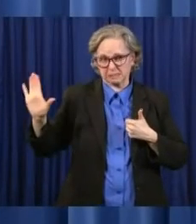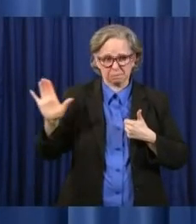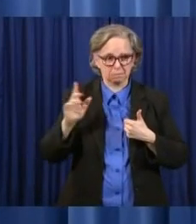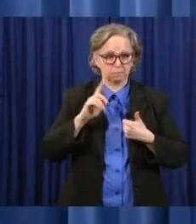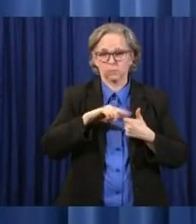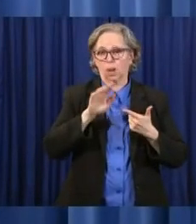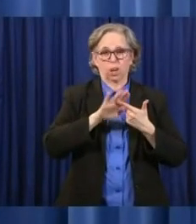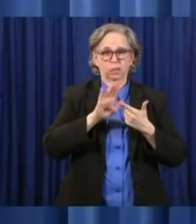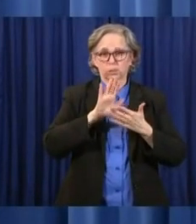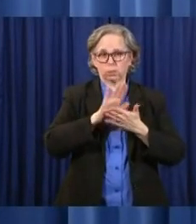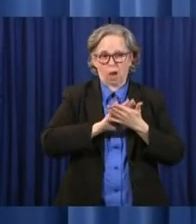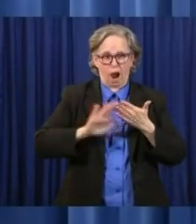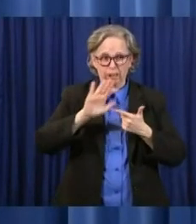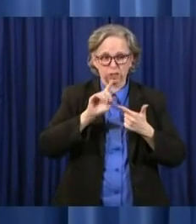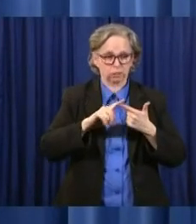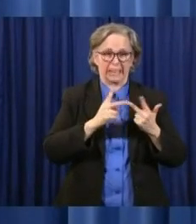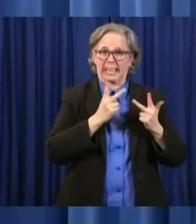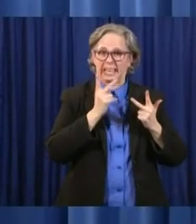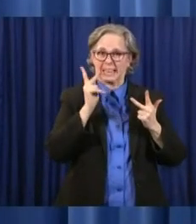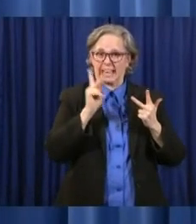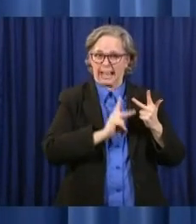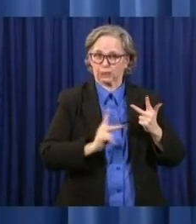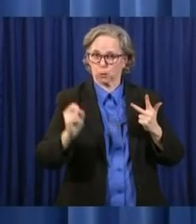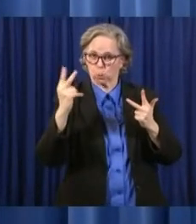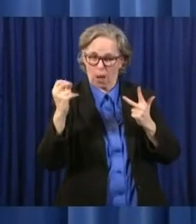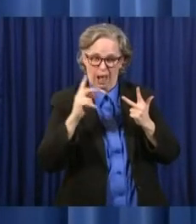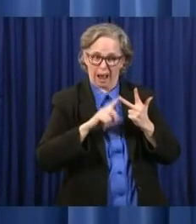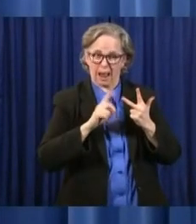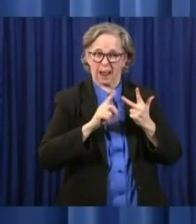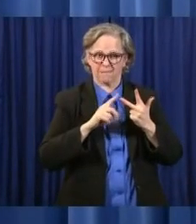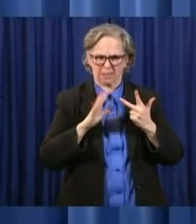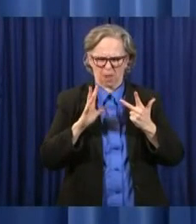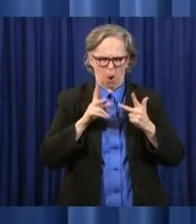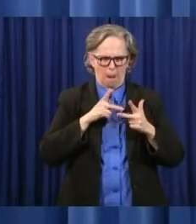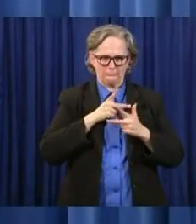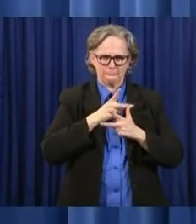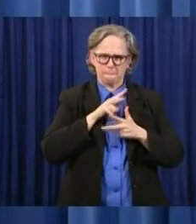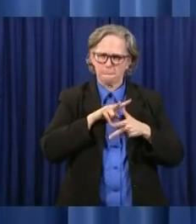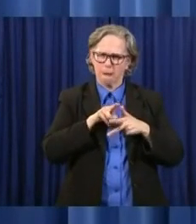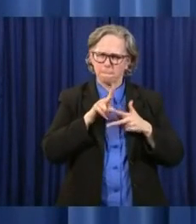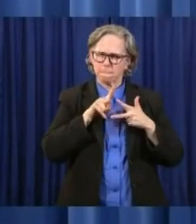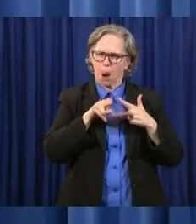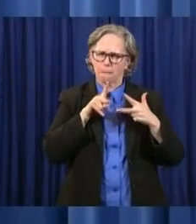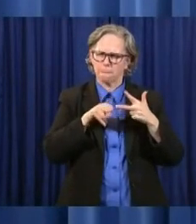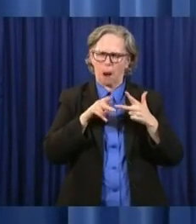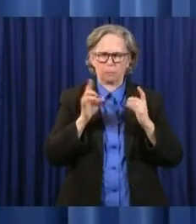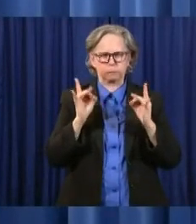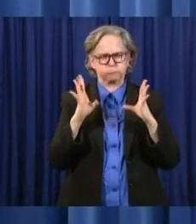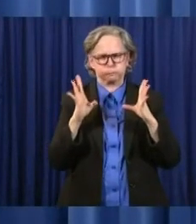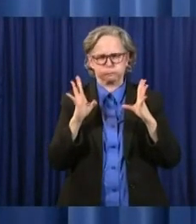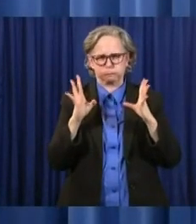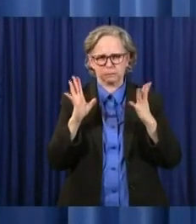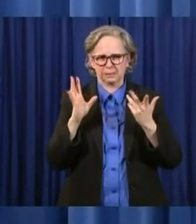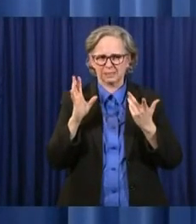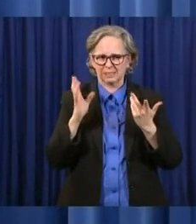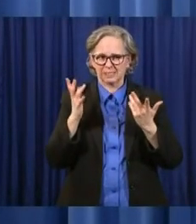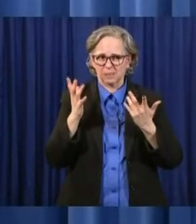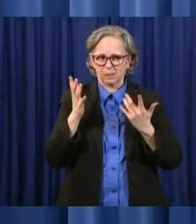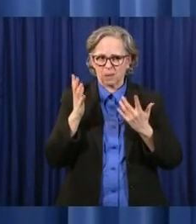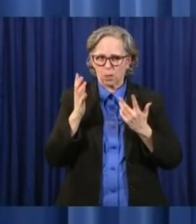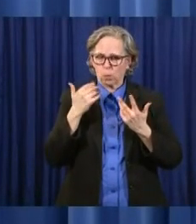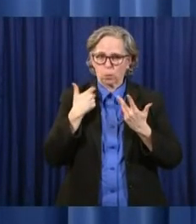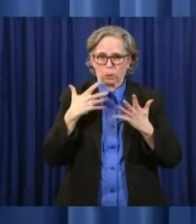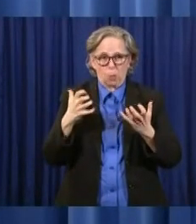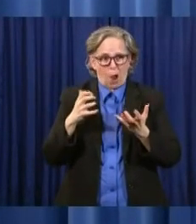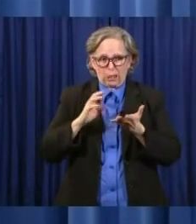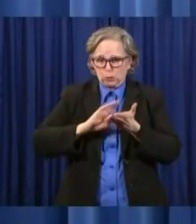And so when you have to make these cuts, it is very difficult, frankly, to exempt out any of those because they're very